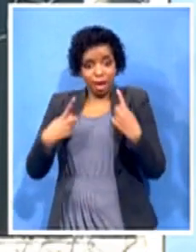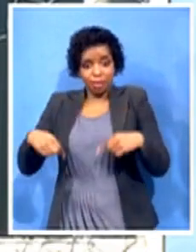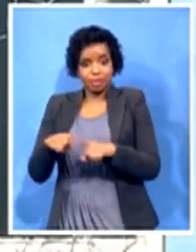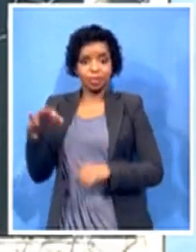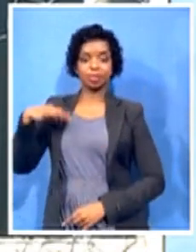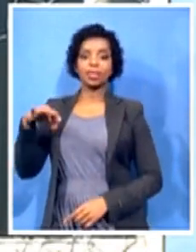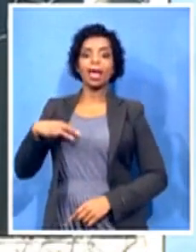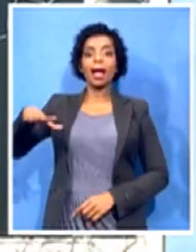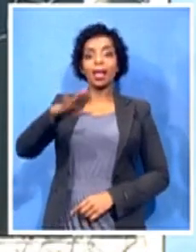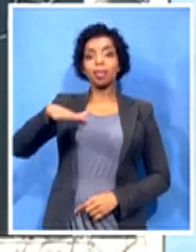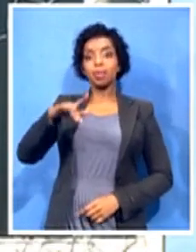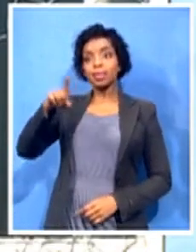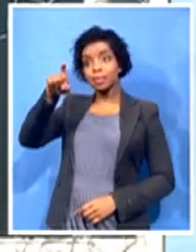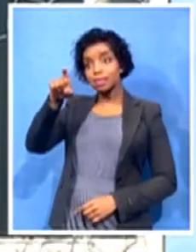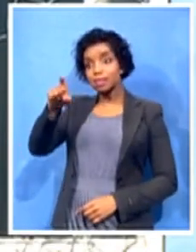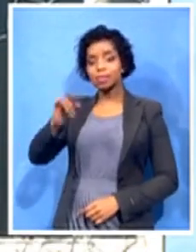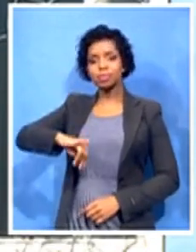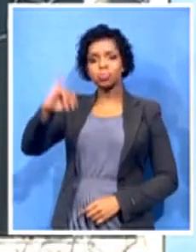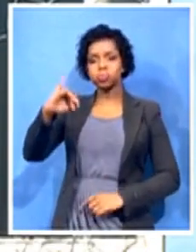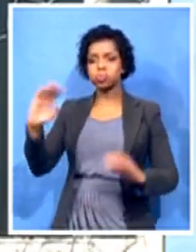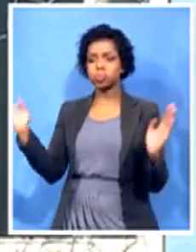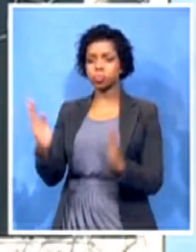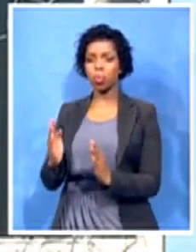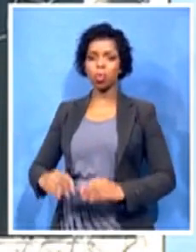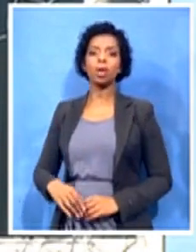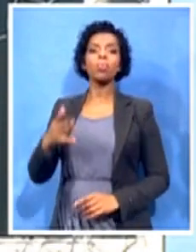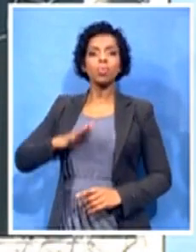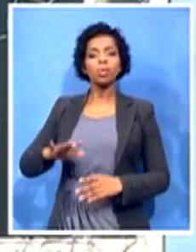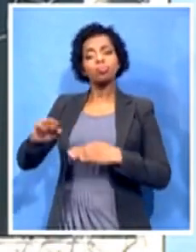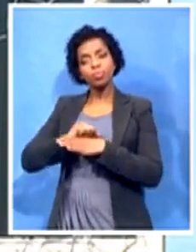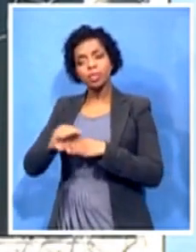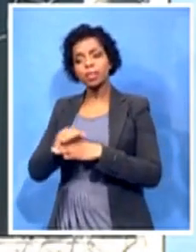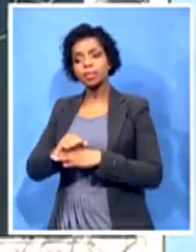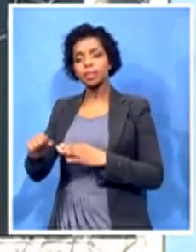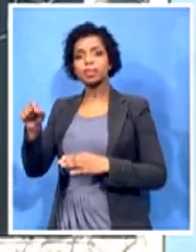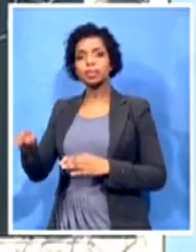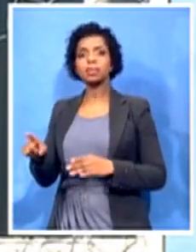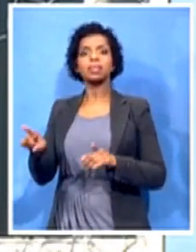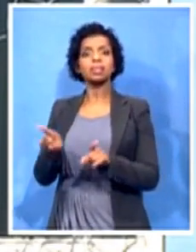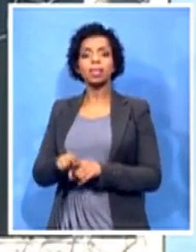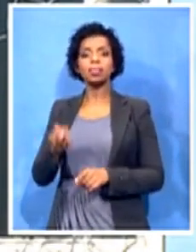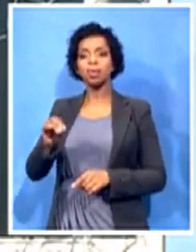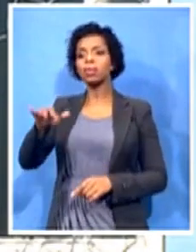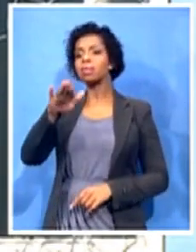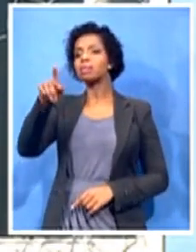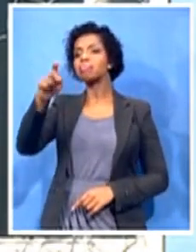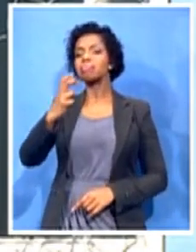There is also a leaking drain very close to the school that smells so bad and is not good for our health.